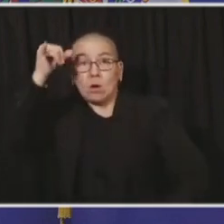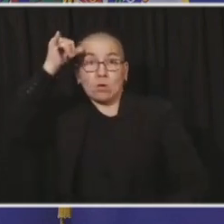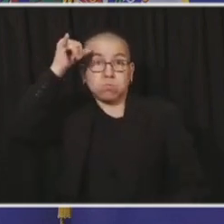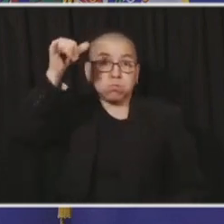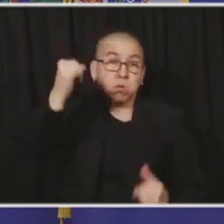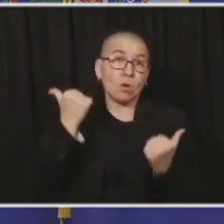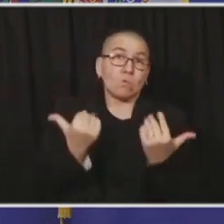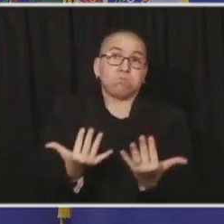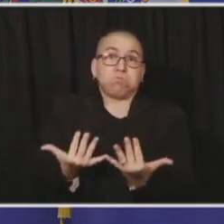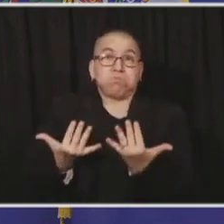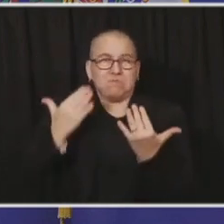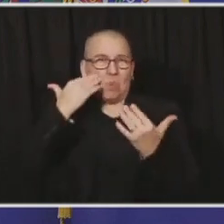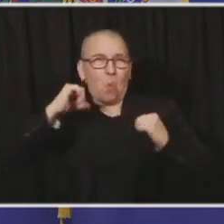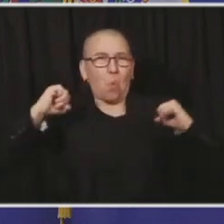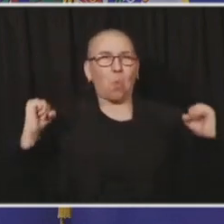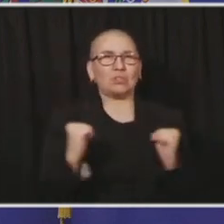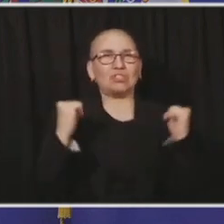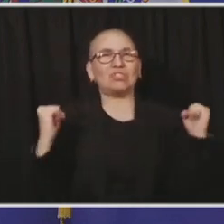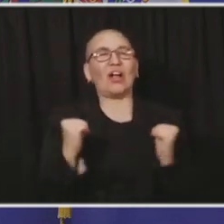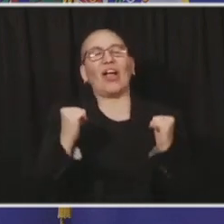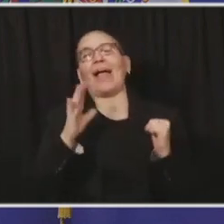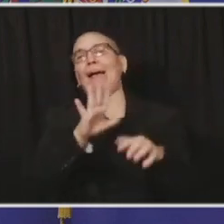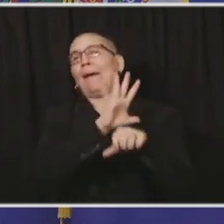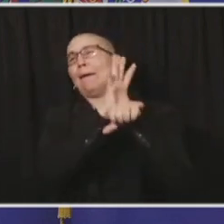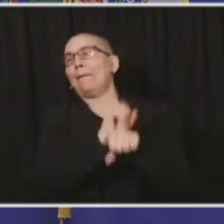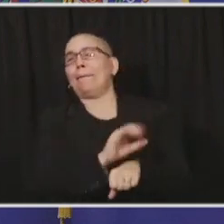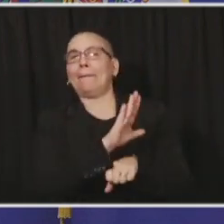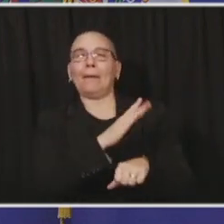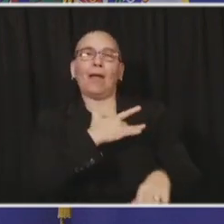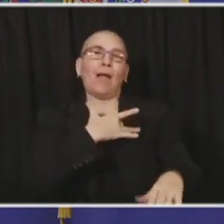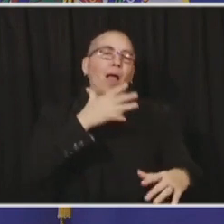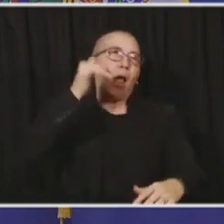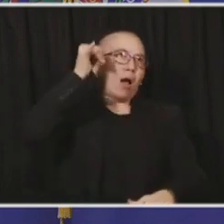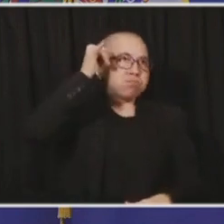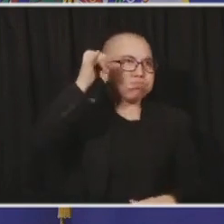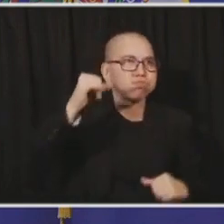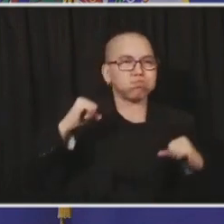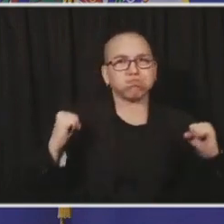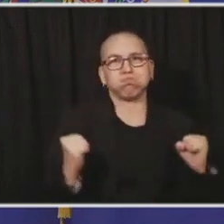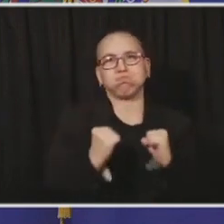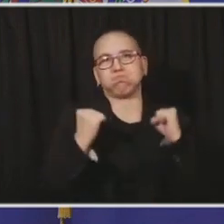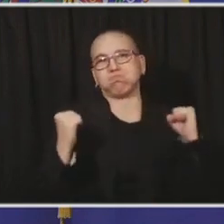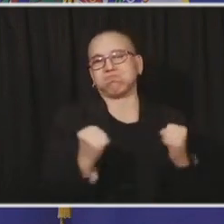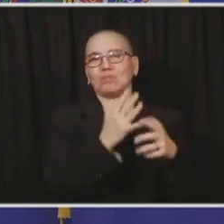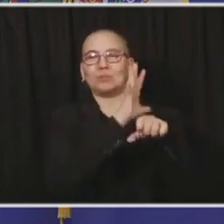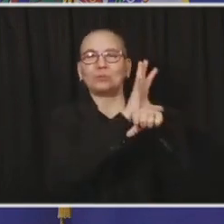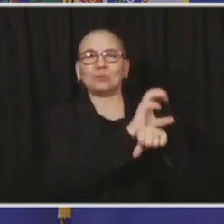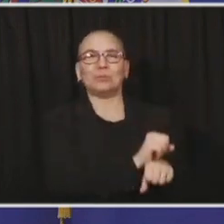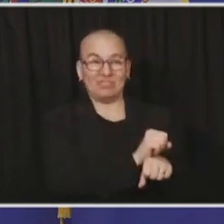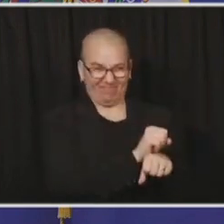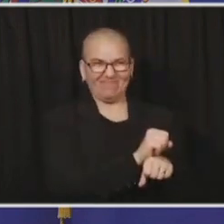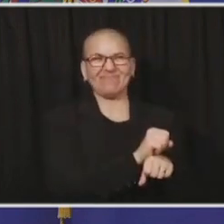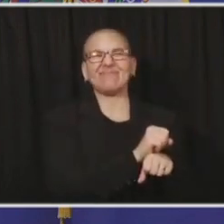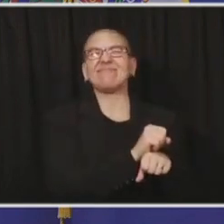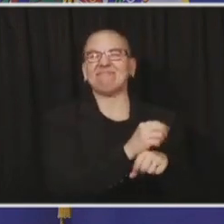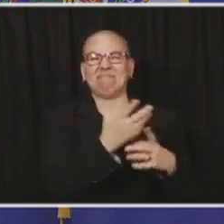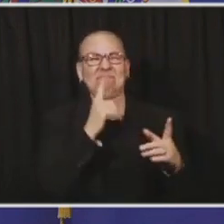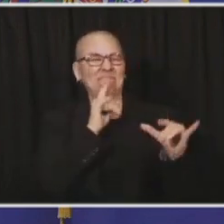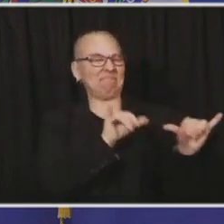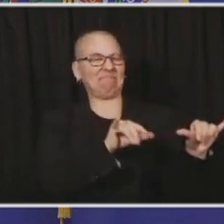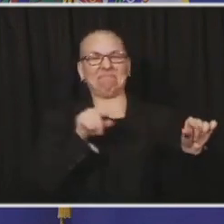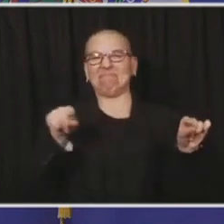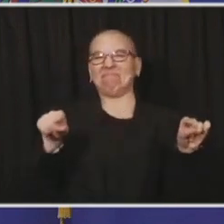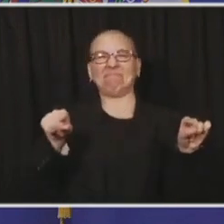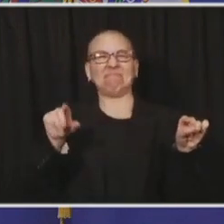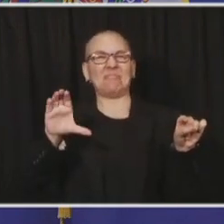are used to long, dark winters. Not only used to them, they can thrive in them because we know what it